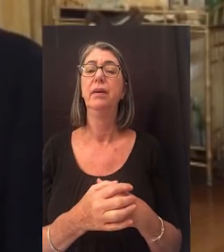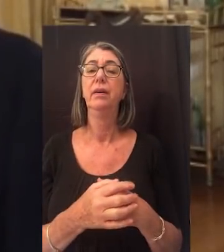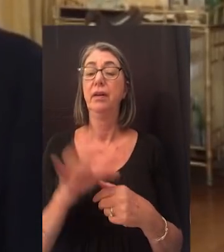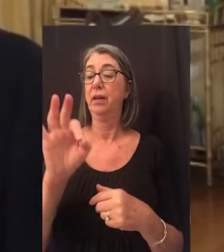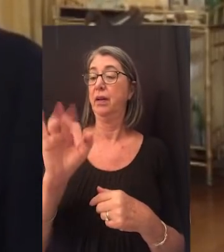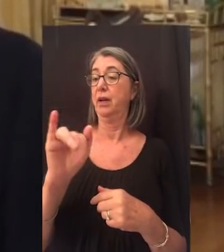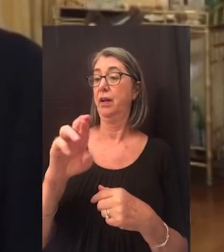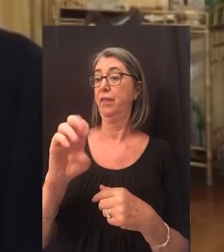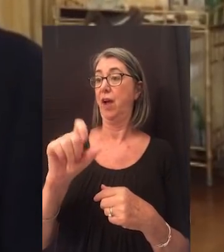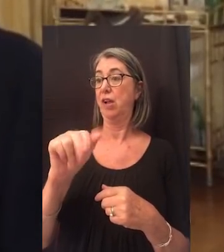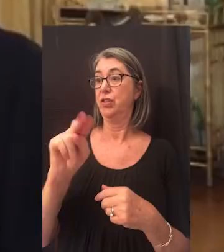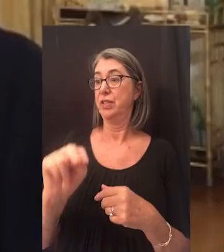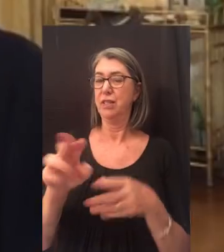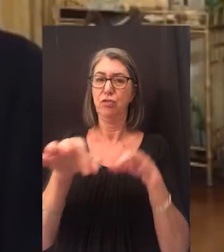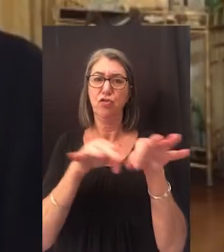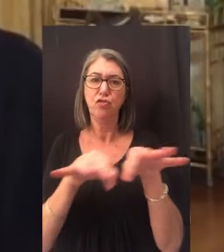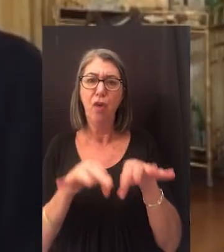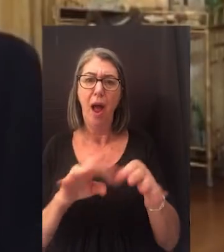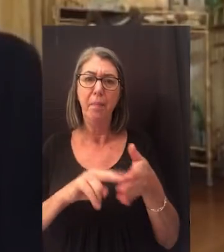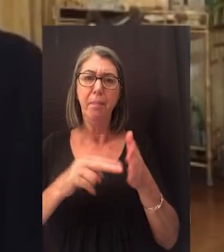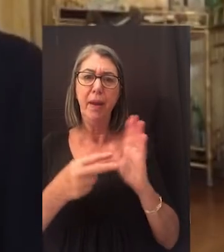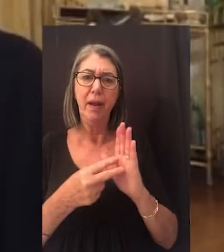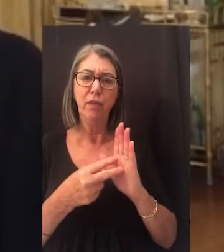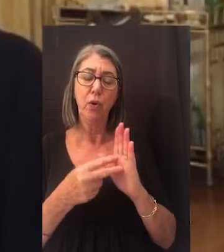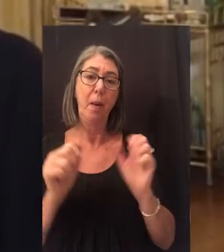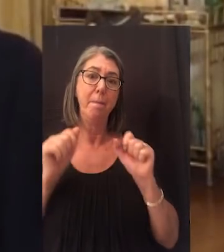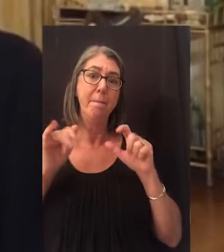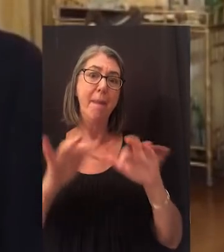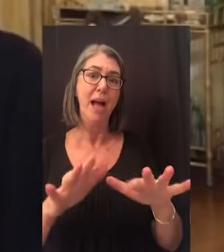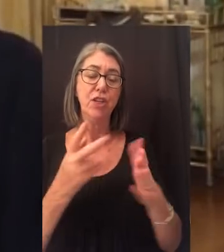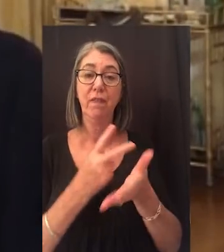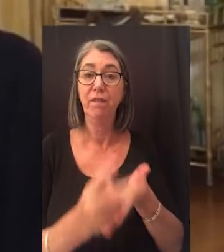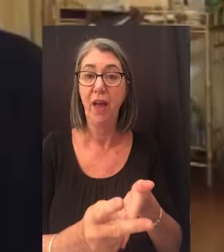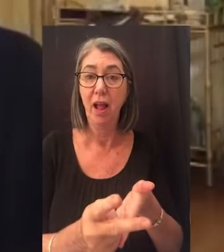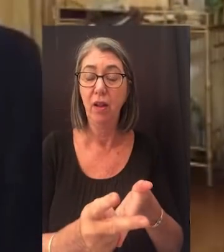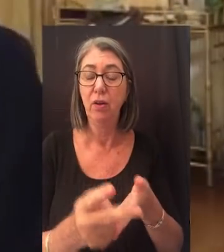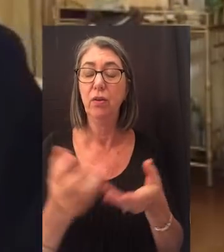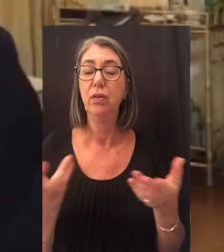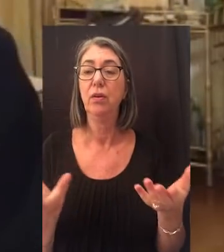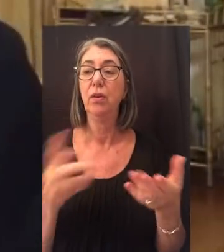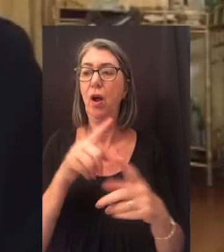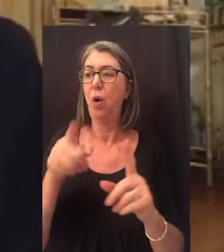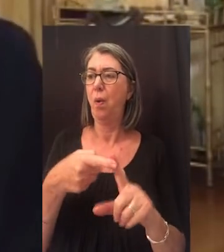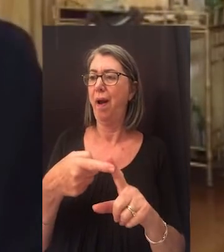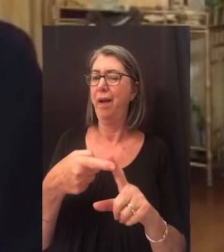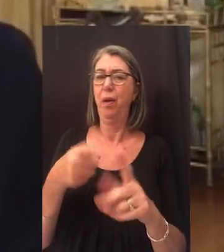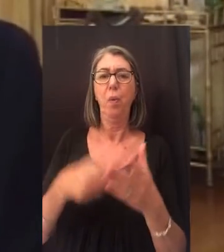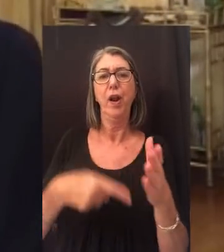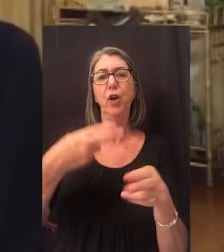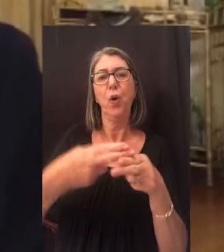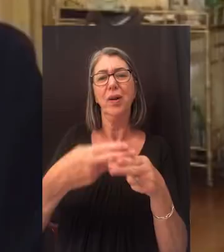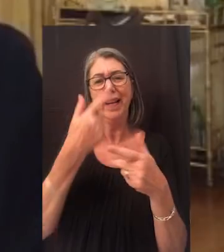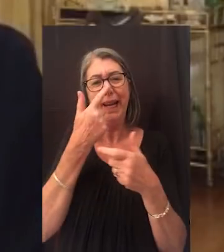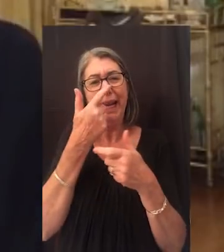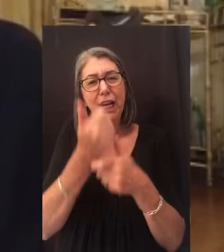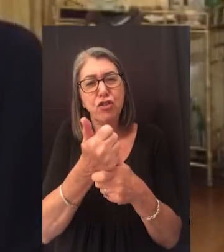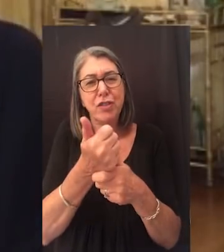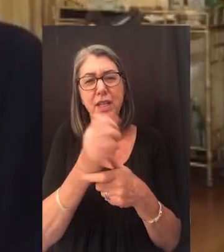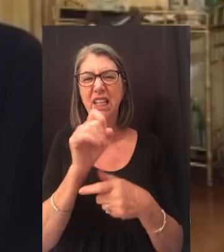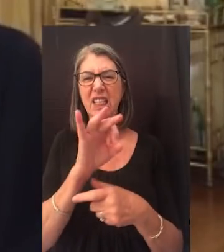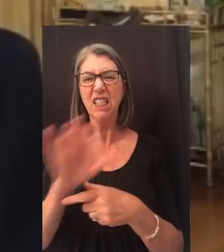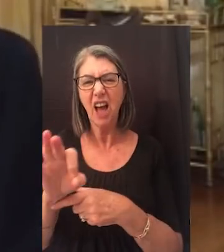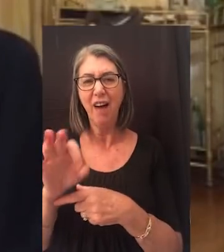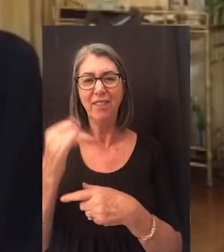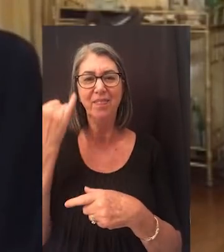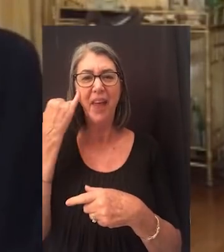Feierstein describes meaningful or magical failure, what he calls interesting stuff,